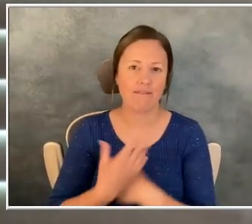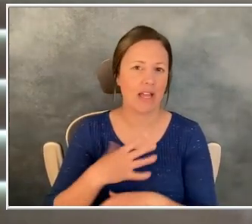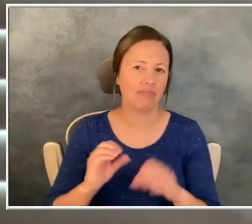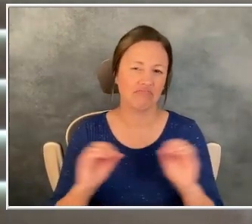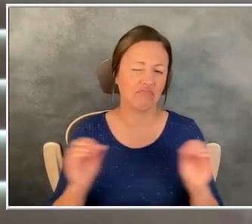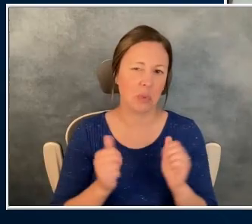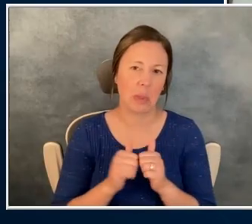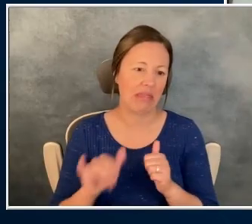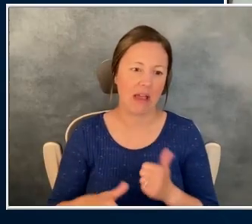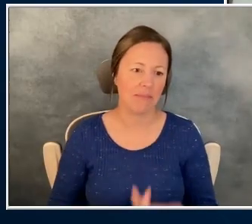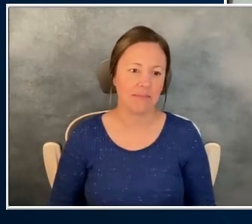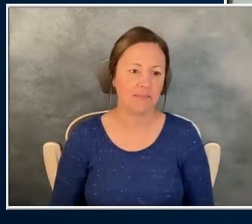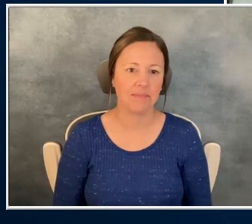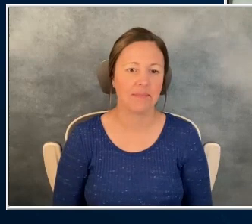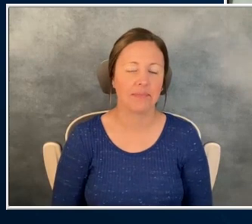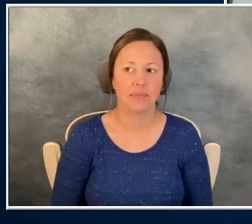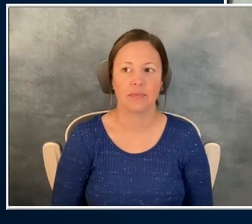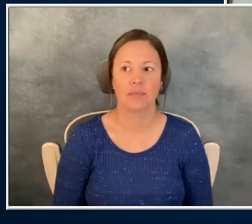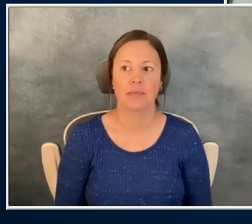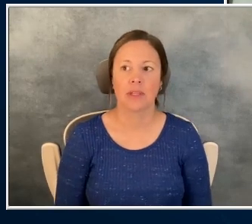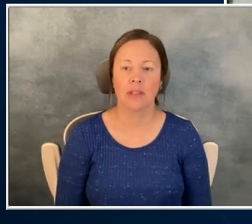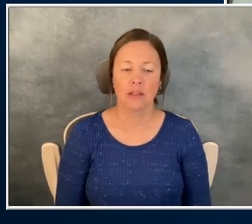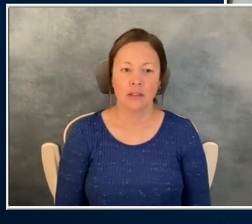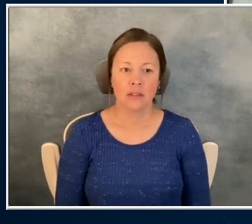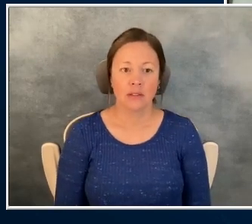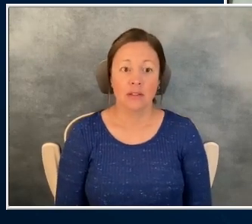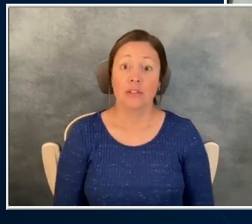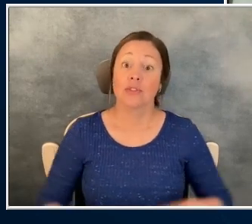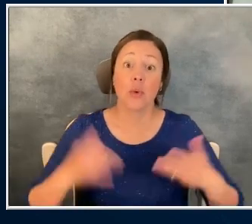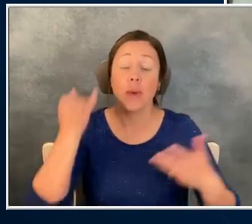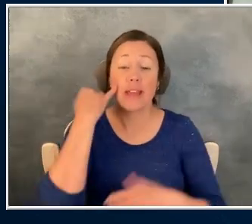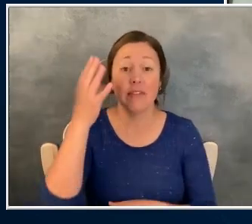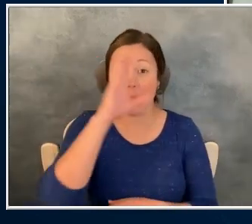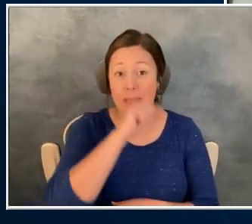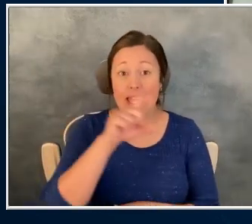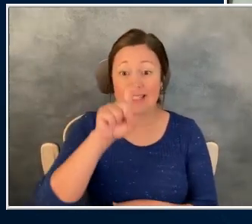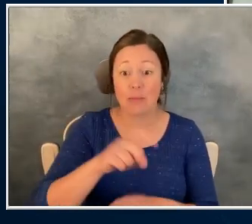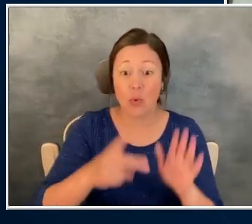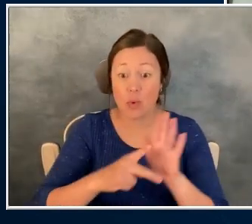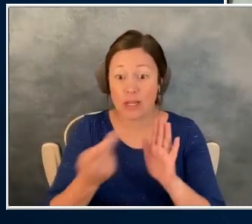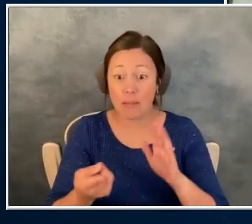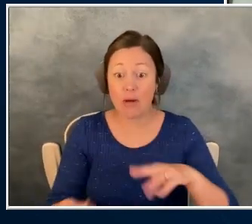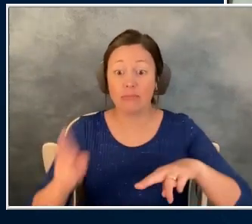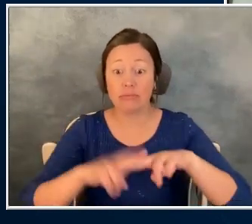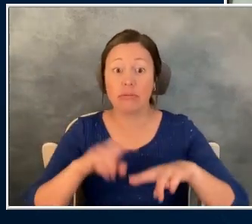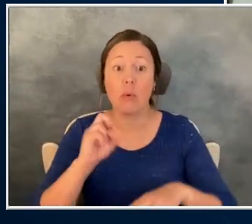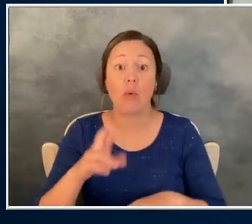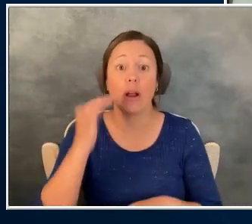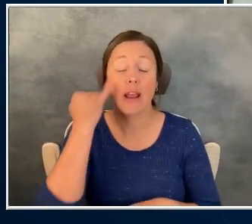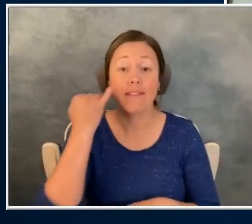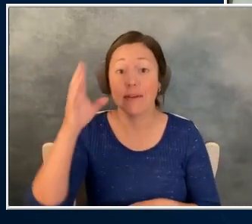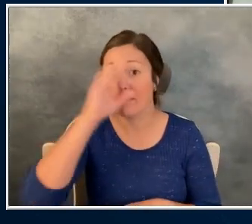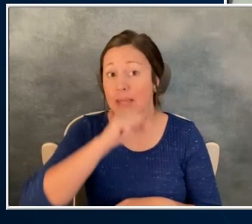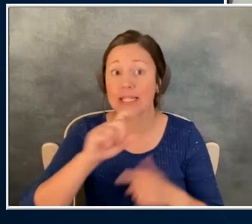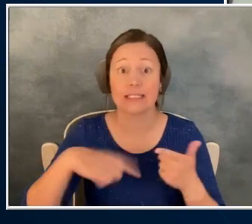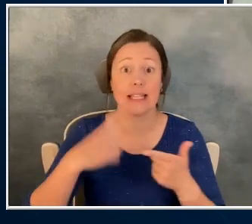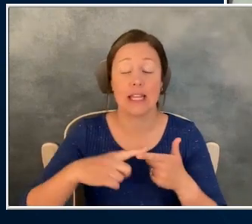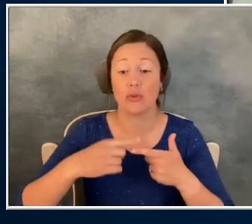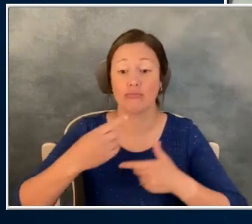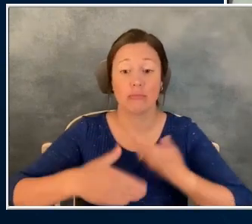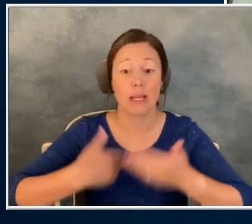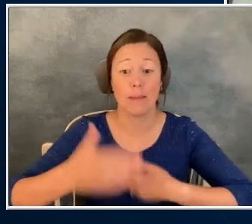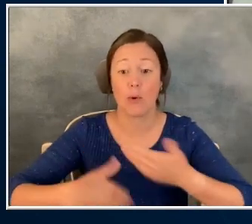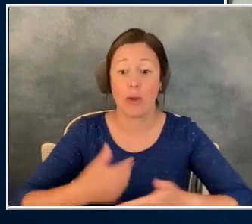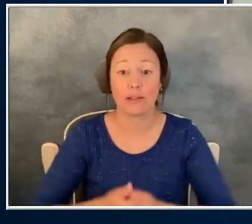that. Are you supposed to take more like double up or is this a case where you miss a dose and you just keep going and continue with your next regular